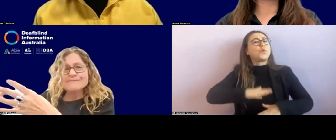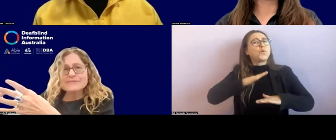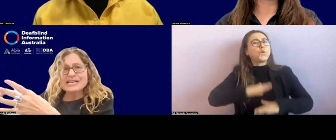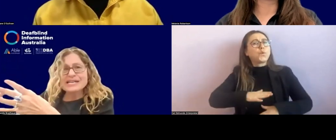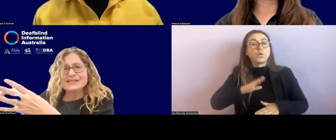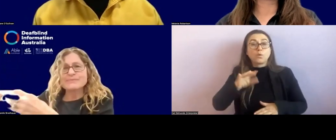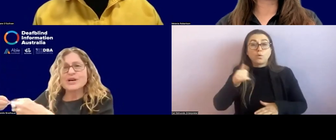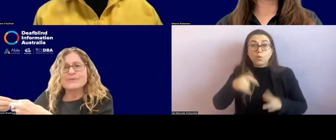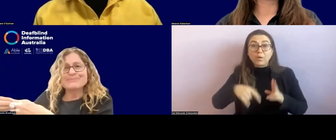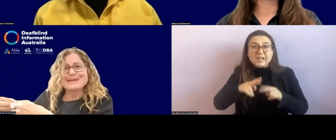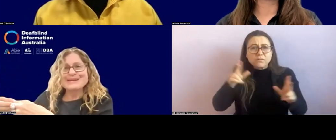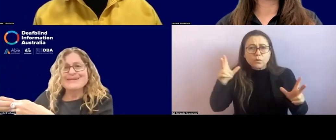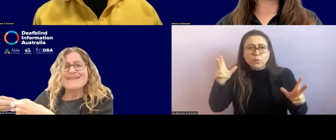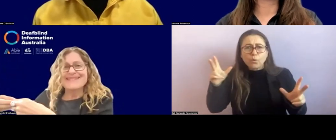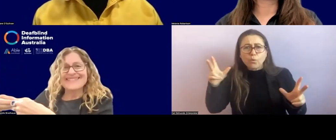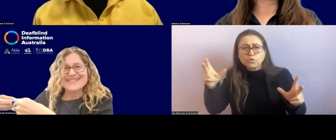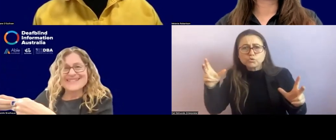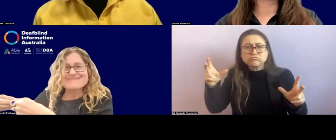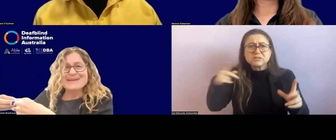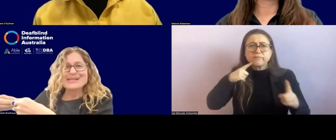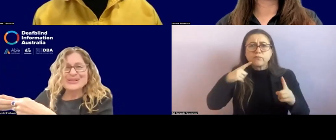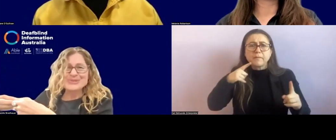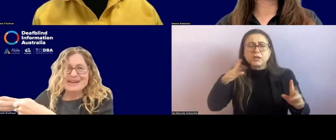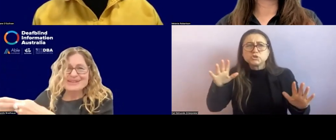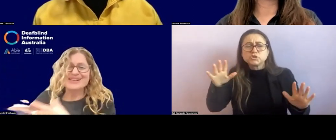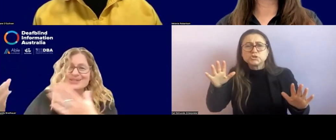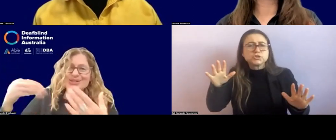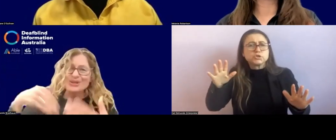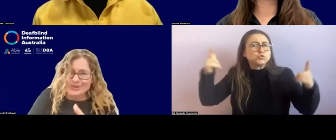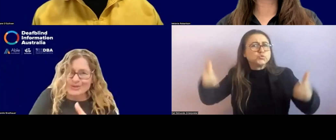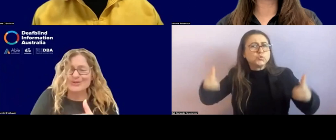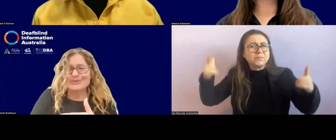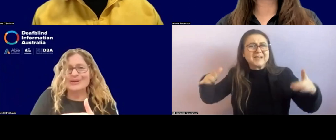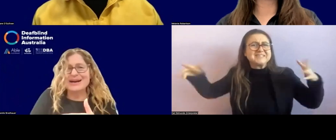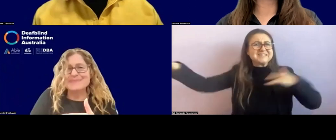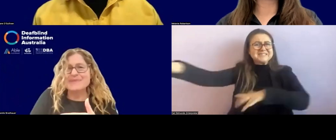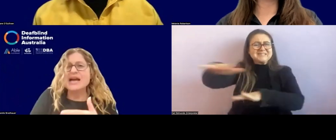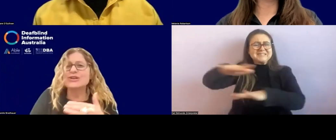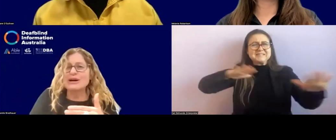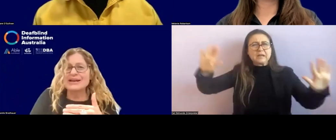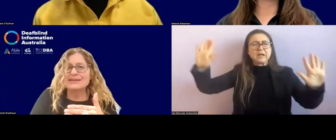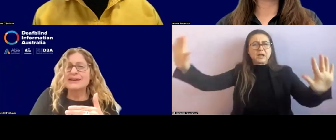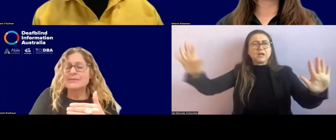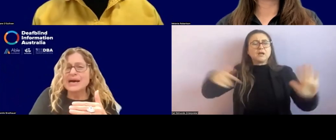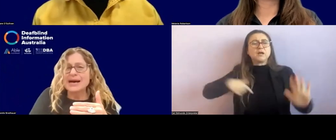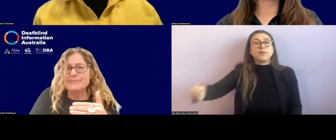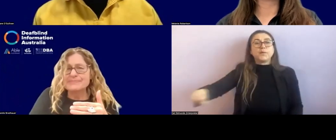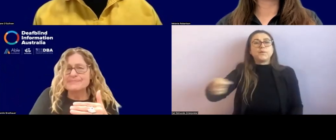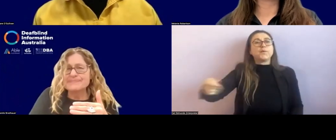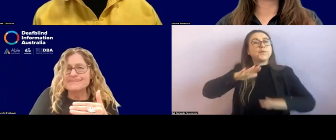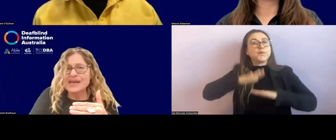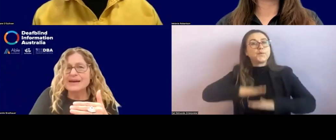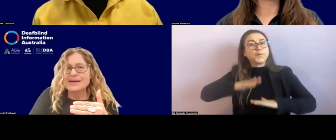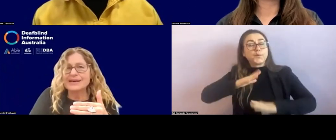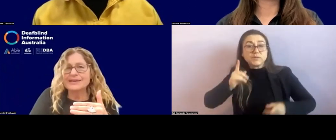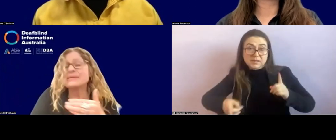auditory information might be maybe too much. And so you're, um, you might, um,